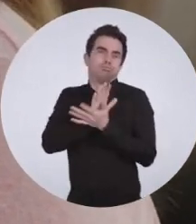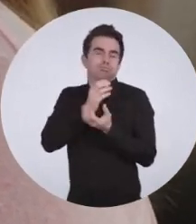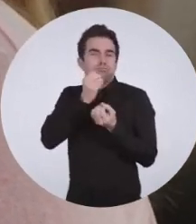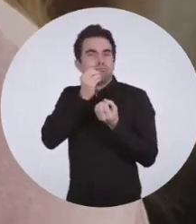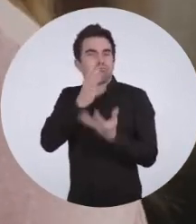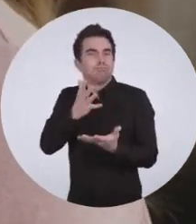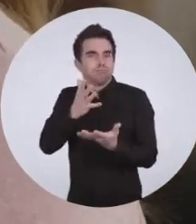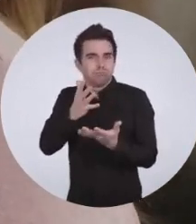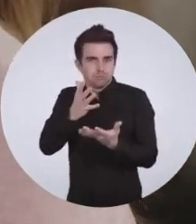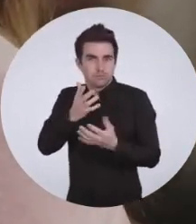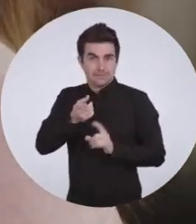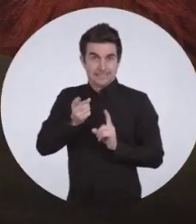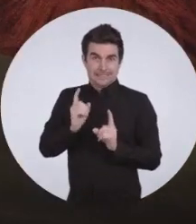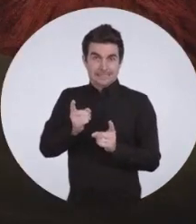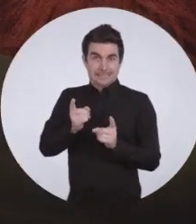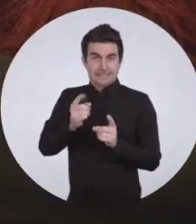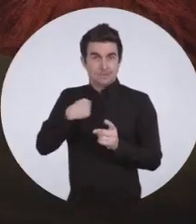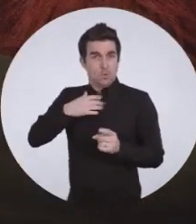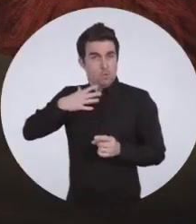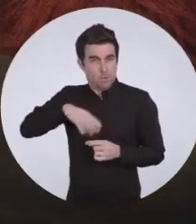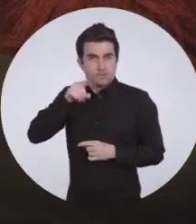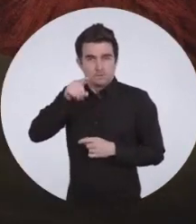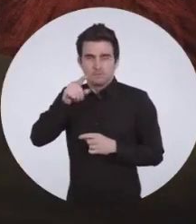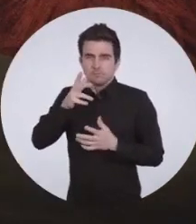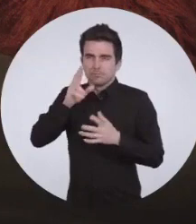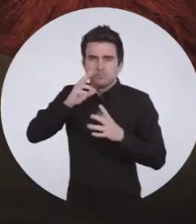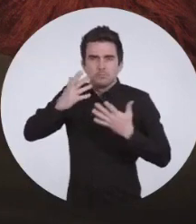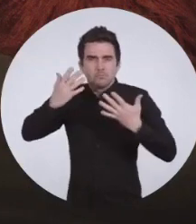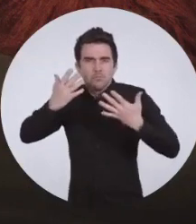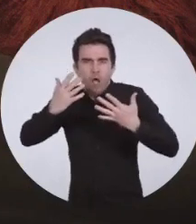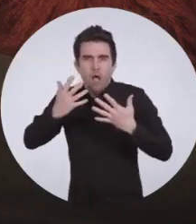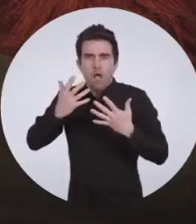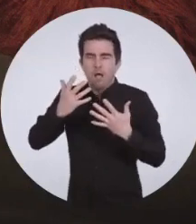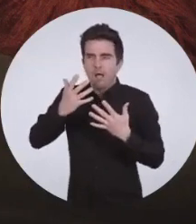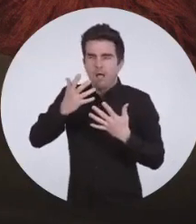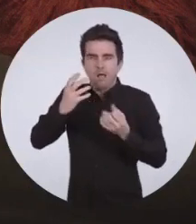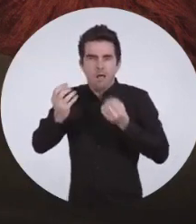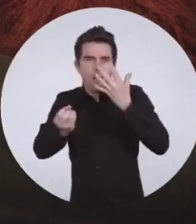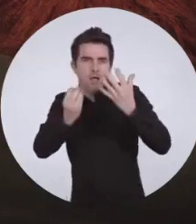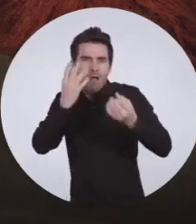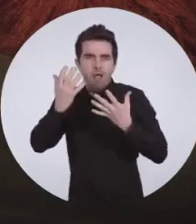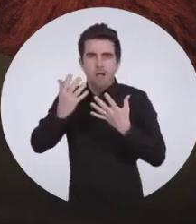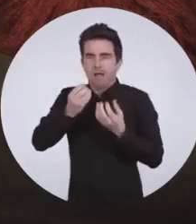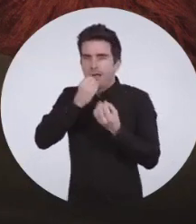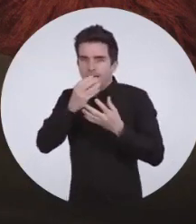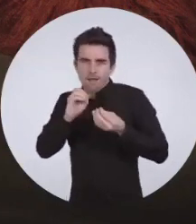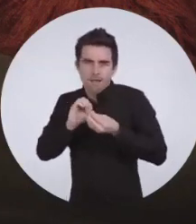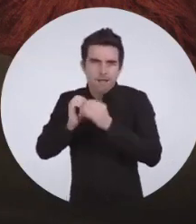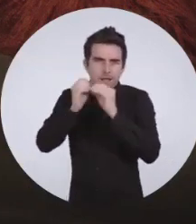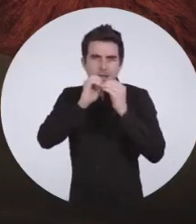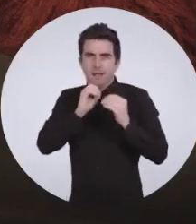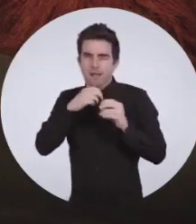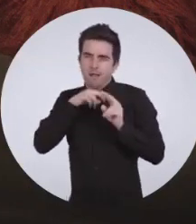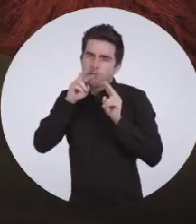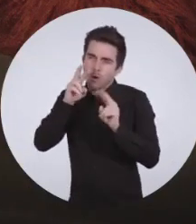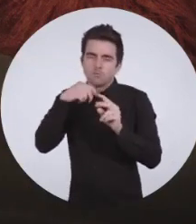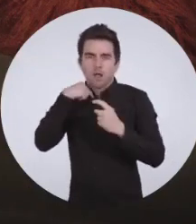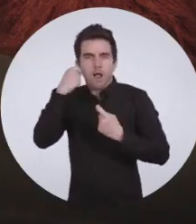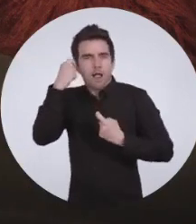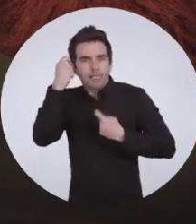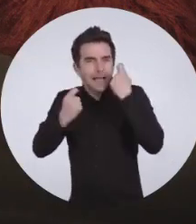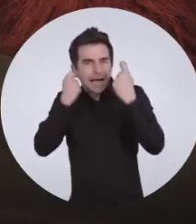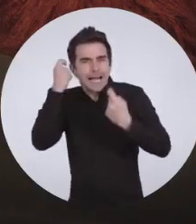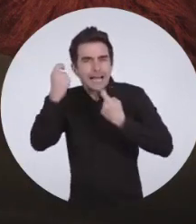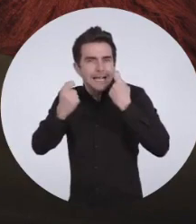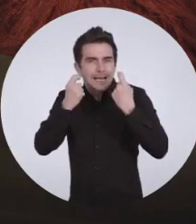Club that much better. This film is exactly what I look for in a film. Dark and whimsical, beautifully made, and